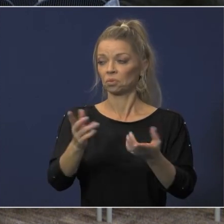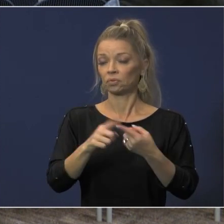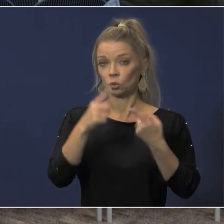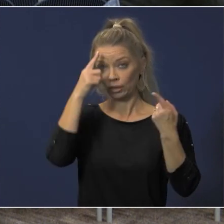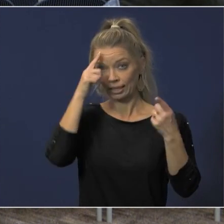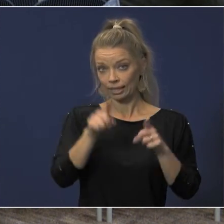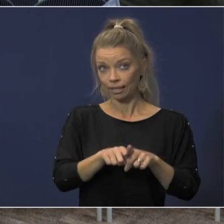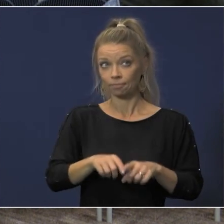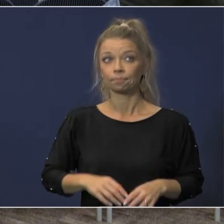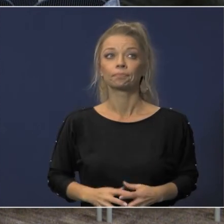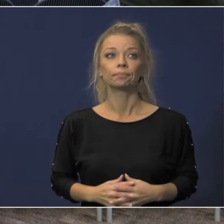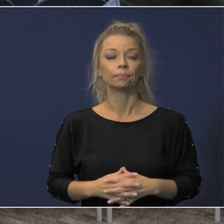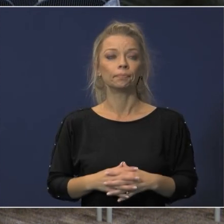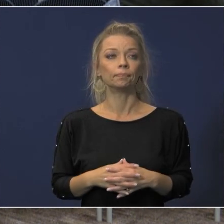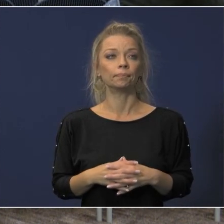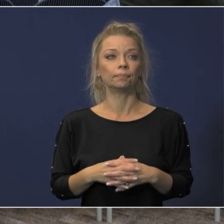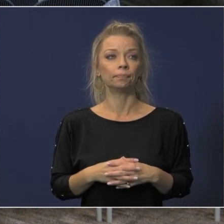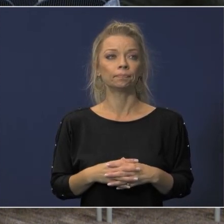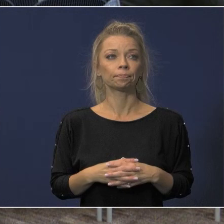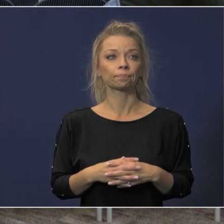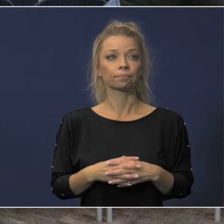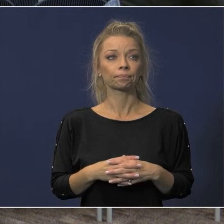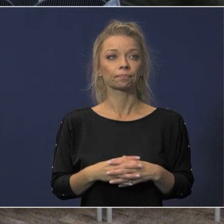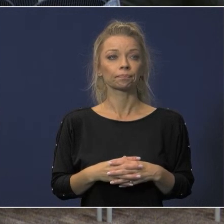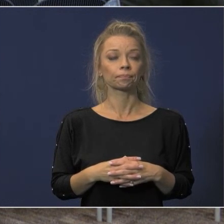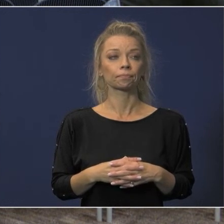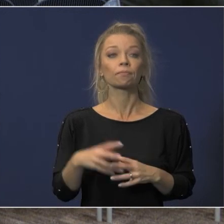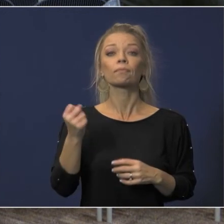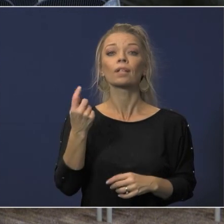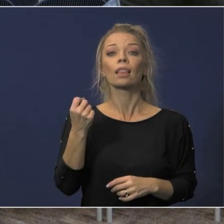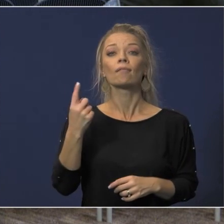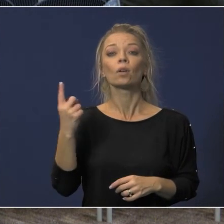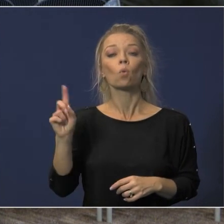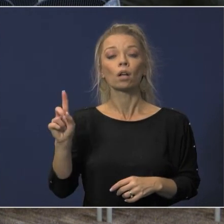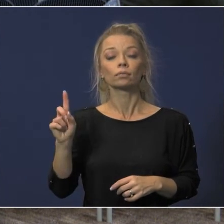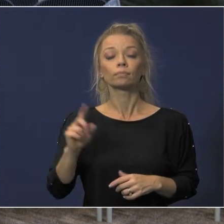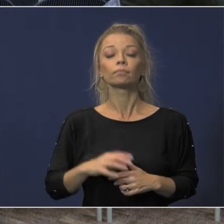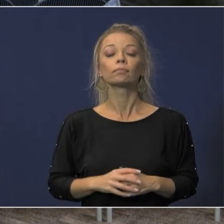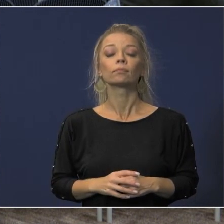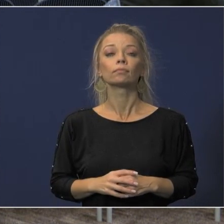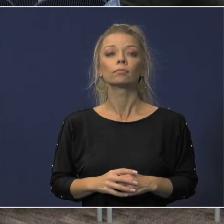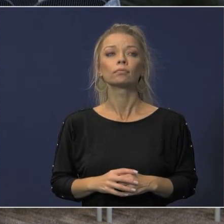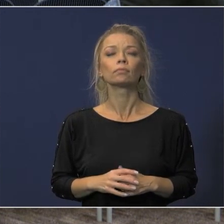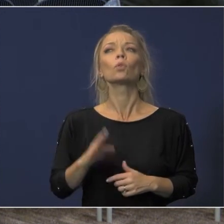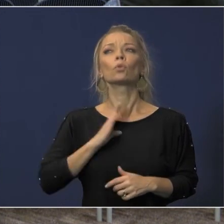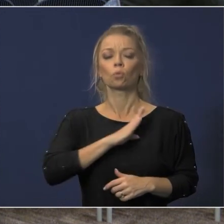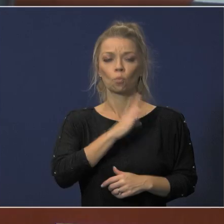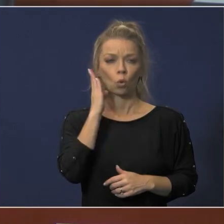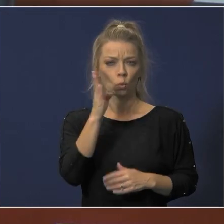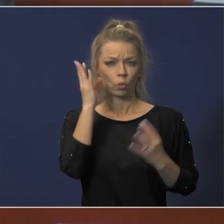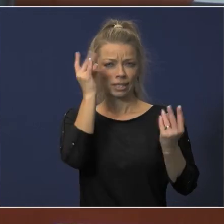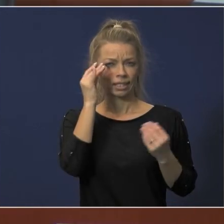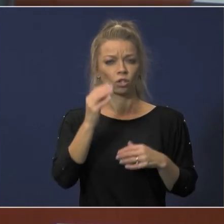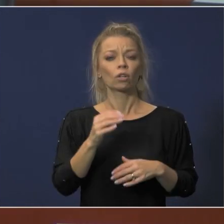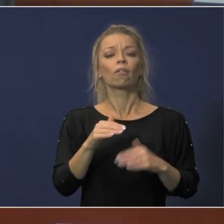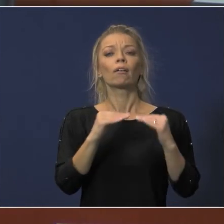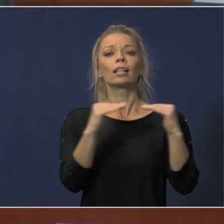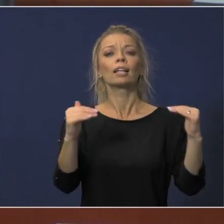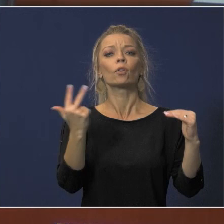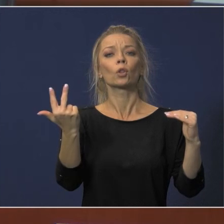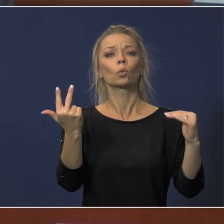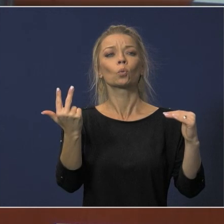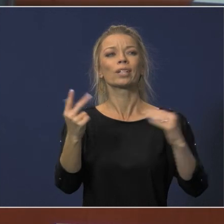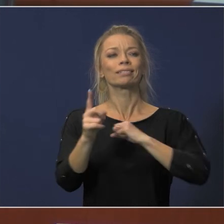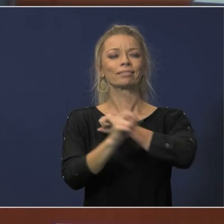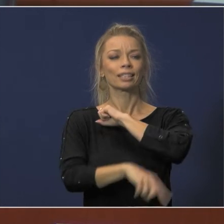11.1 the book oh the board will consider a level three discipline appeal